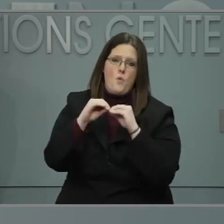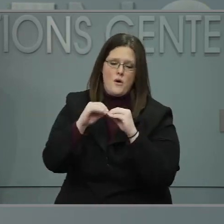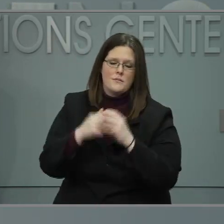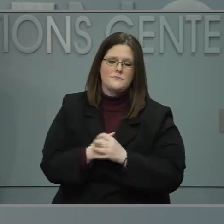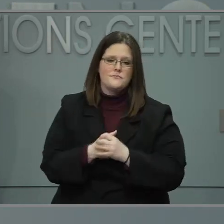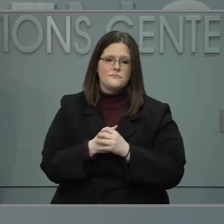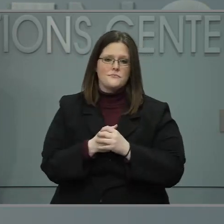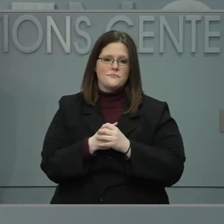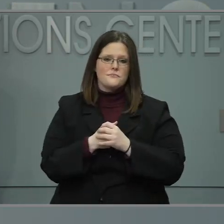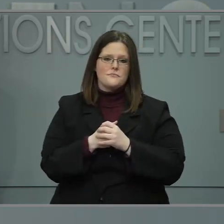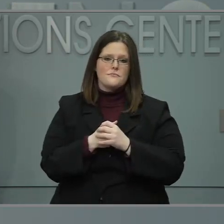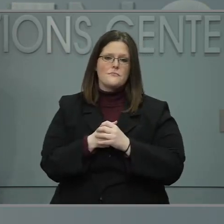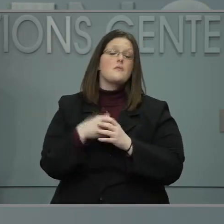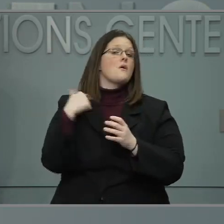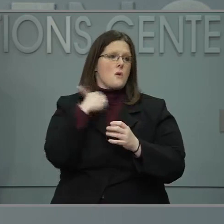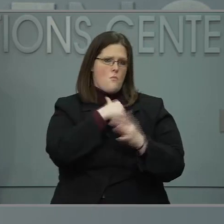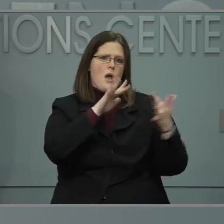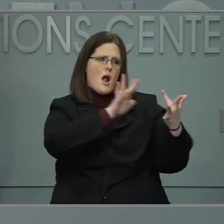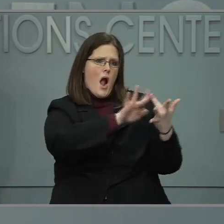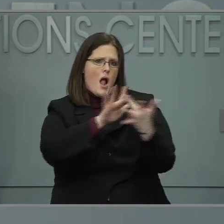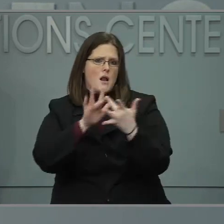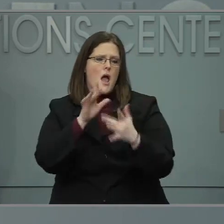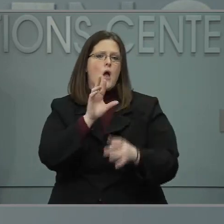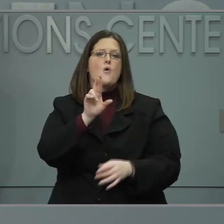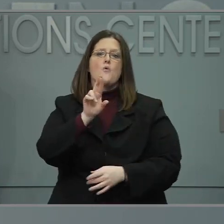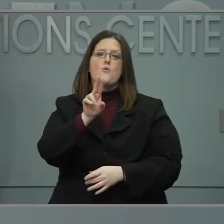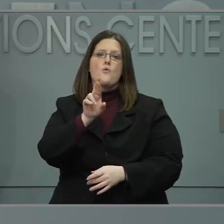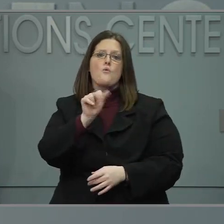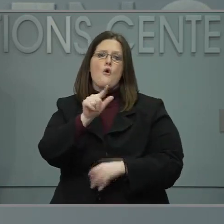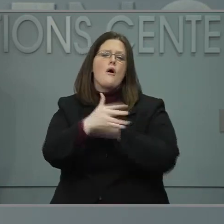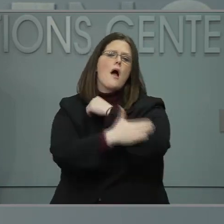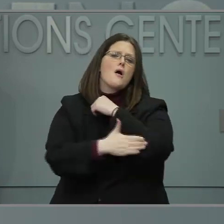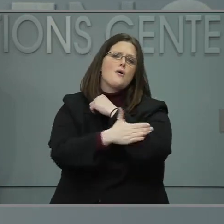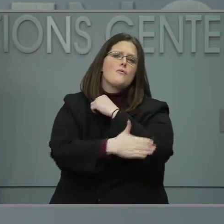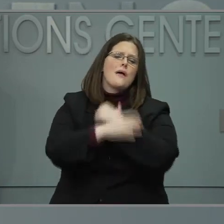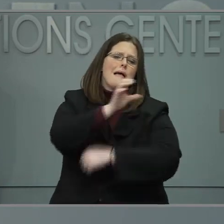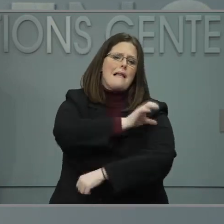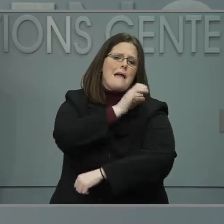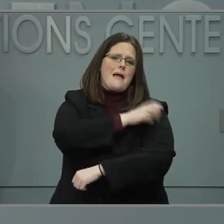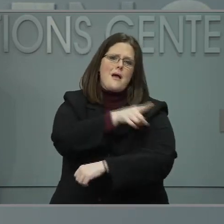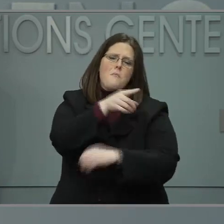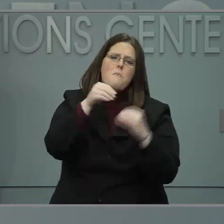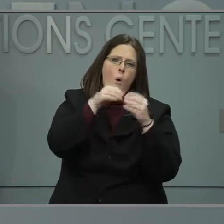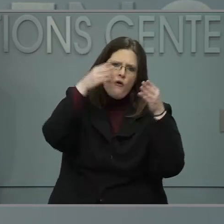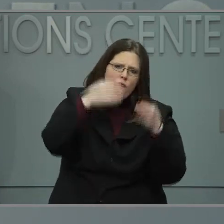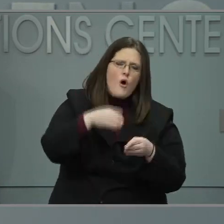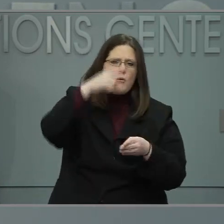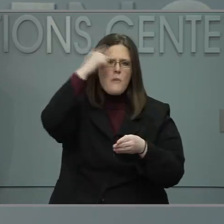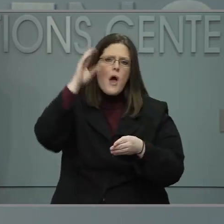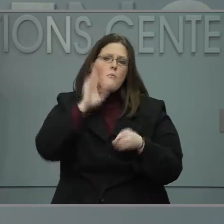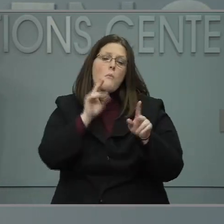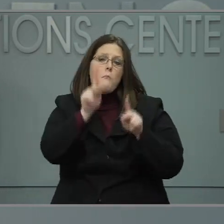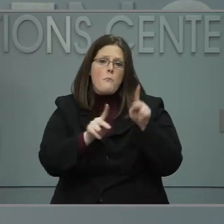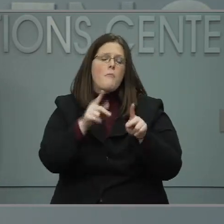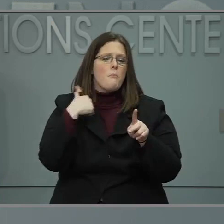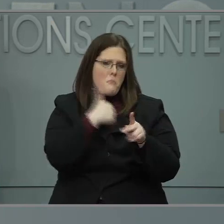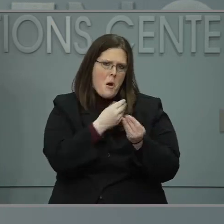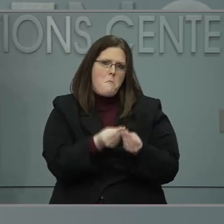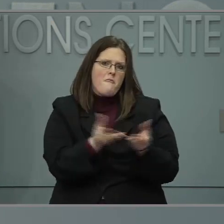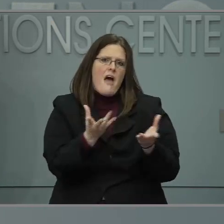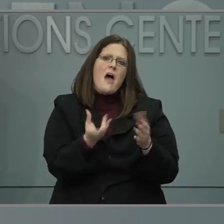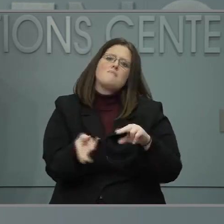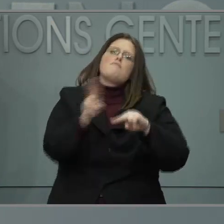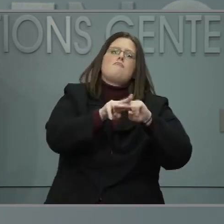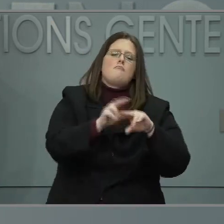marginalized communities such as community health clinics. And finally, we're setting aside a portion of our weekly vaccine allocation for